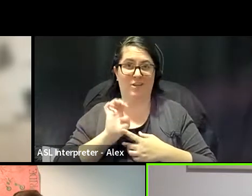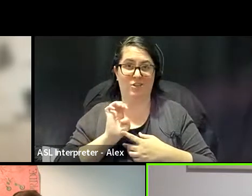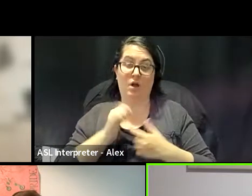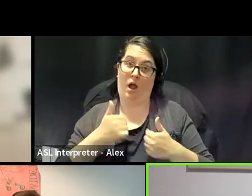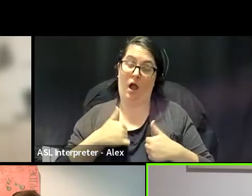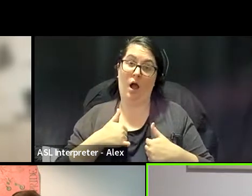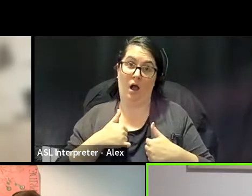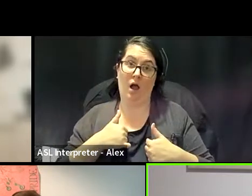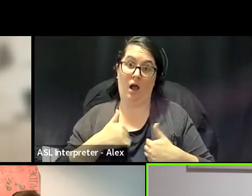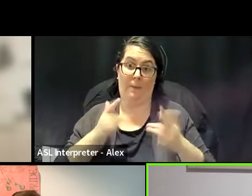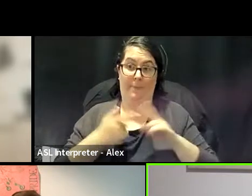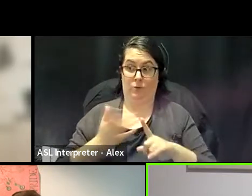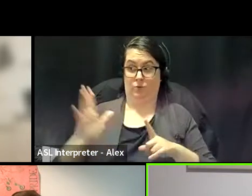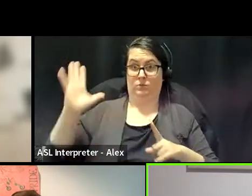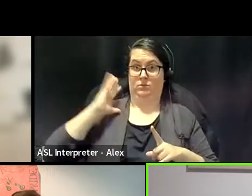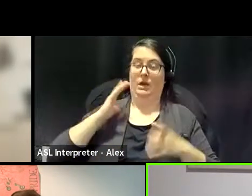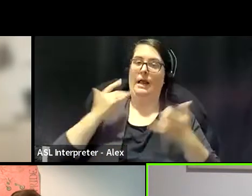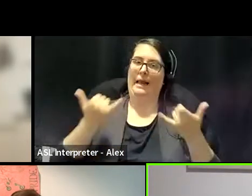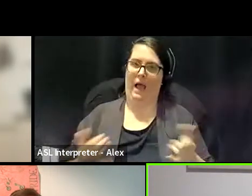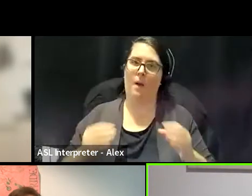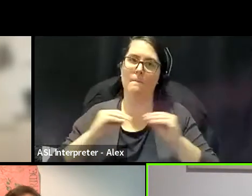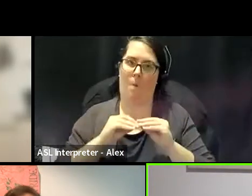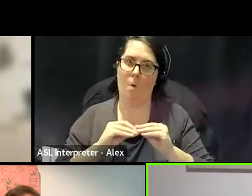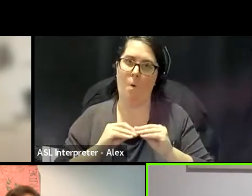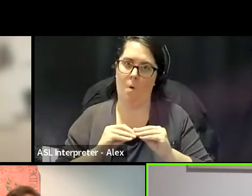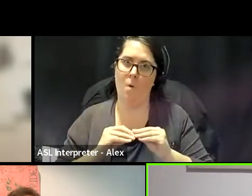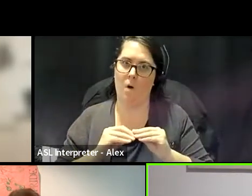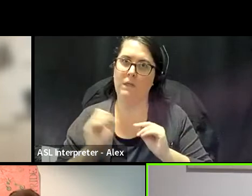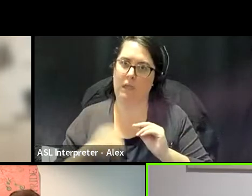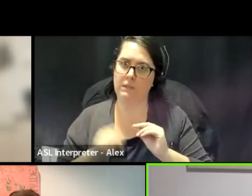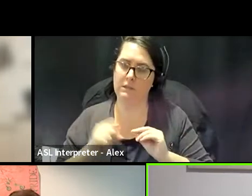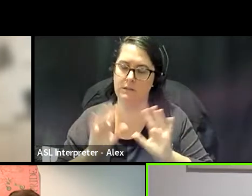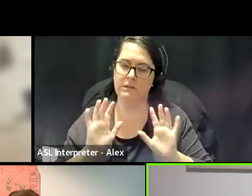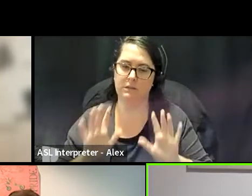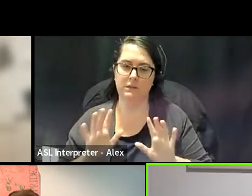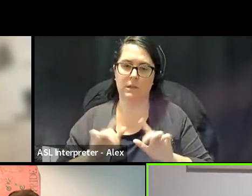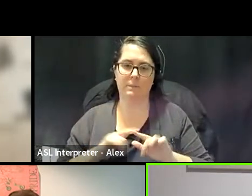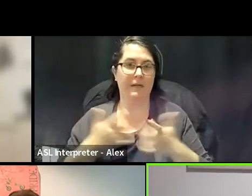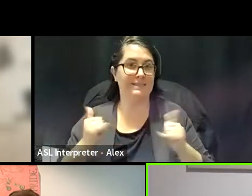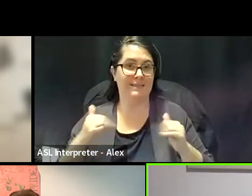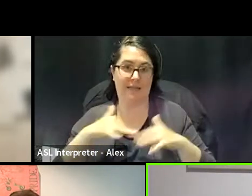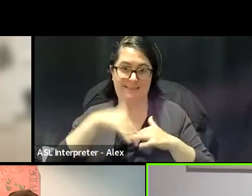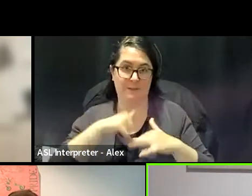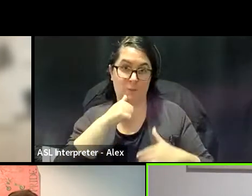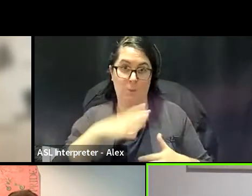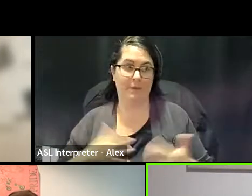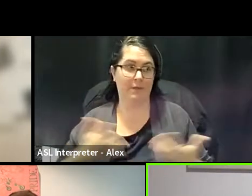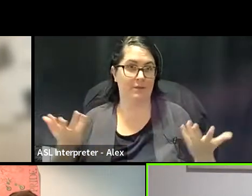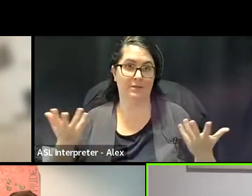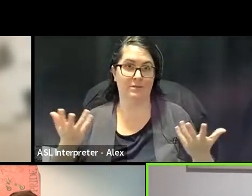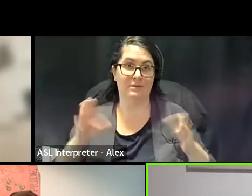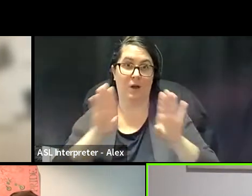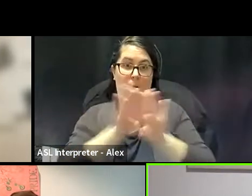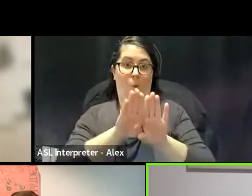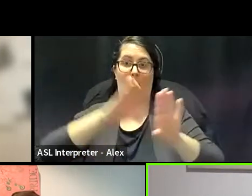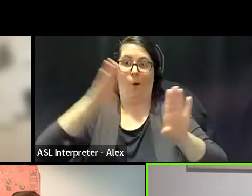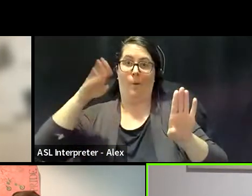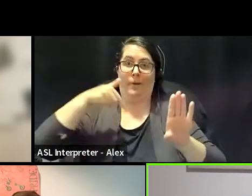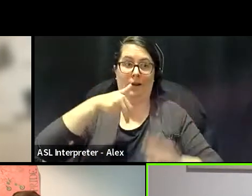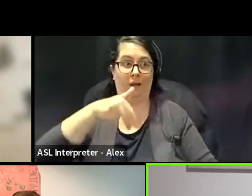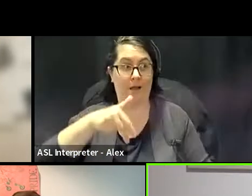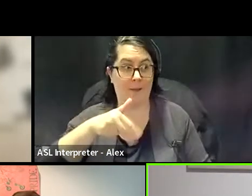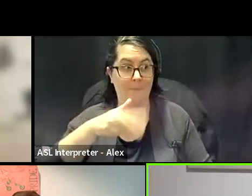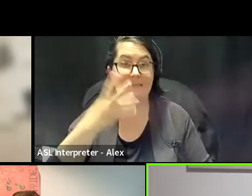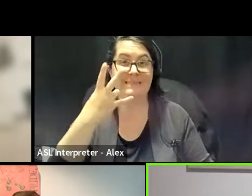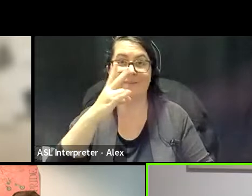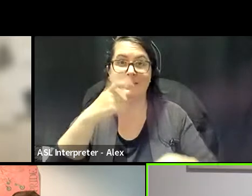as, as compared to when I lived in that space, but I'm still an indigenous woman. The moment I walk out my door, I'm 17 times more likely